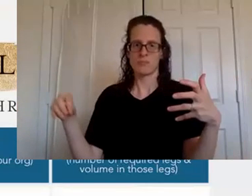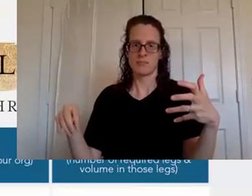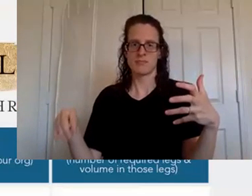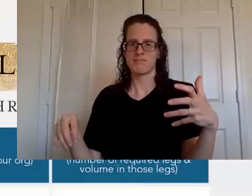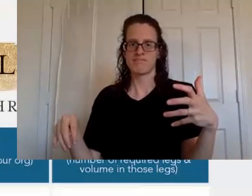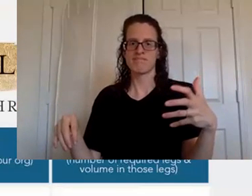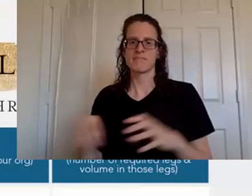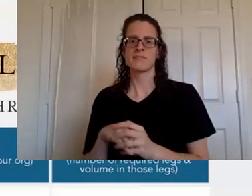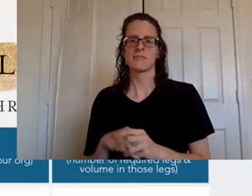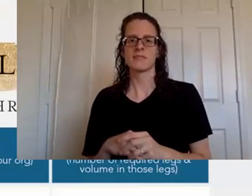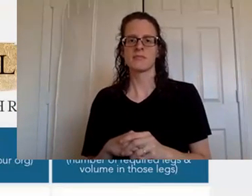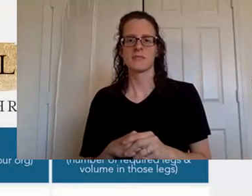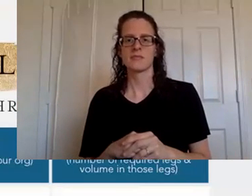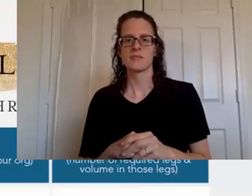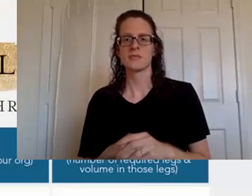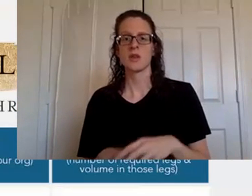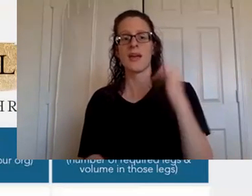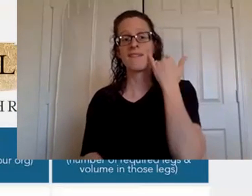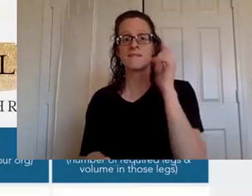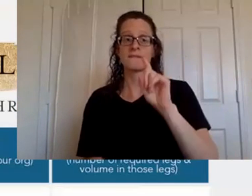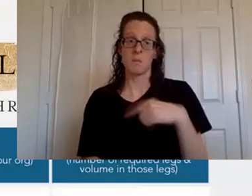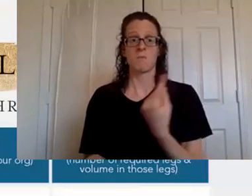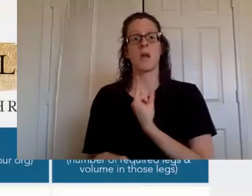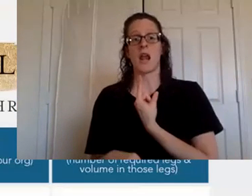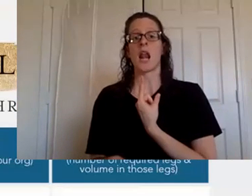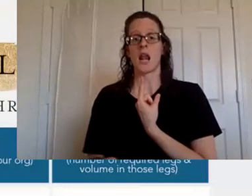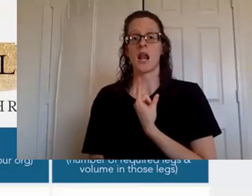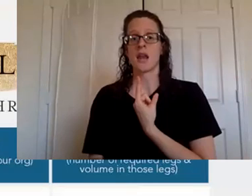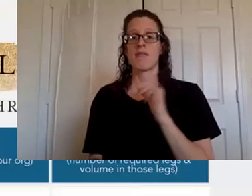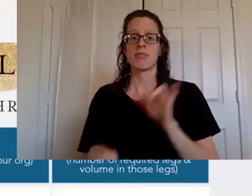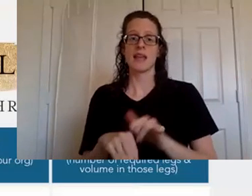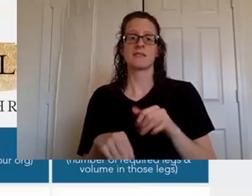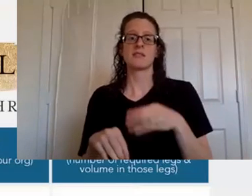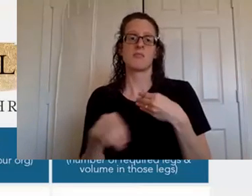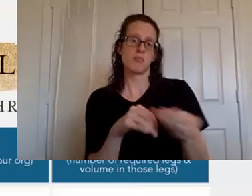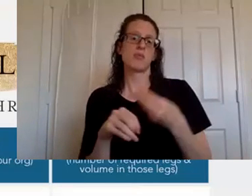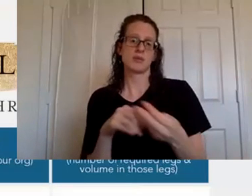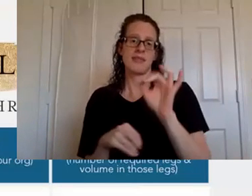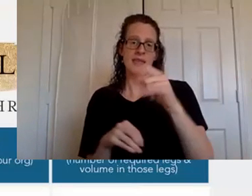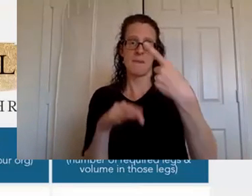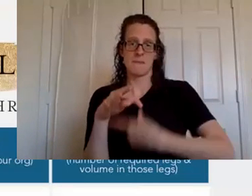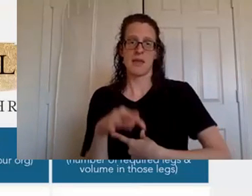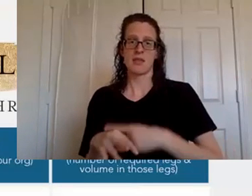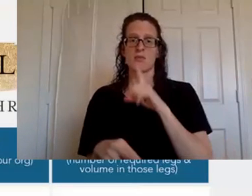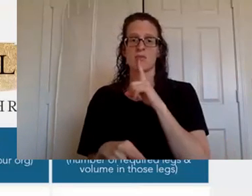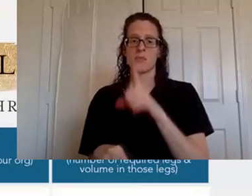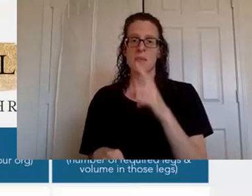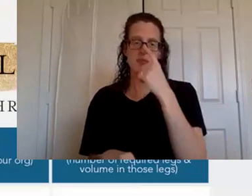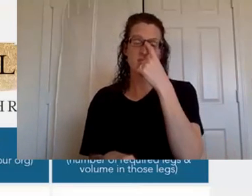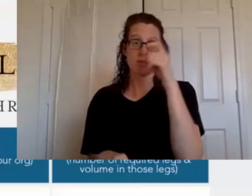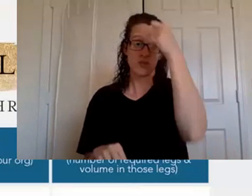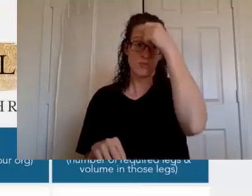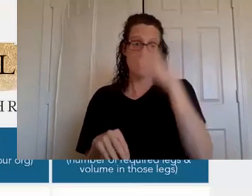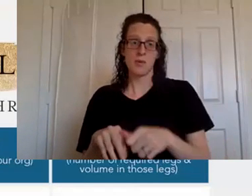so if you are the only one uh that is purchasing that month remember those unilevel commissions